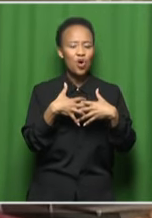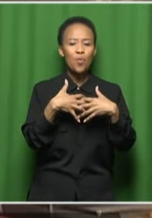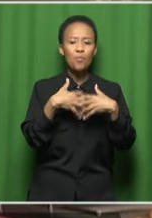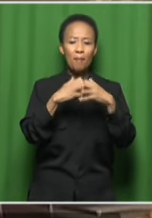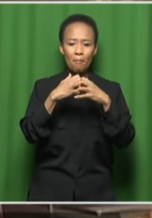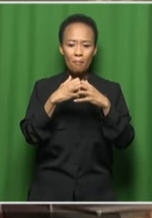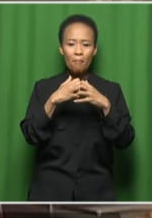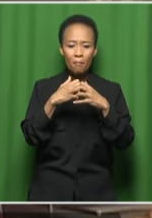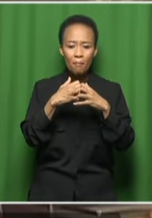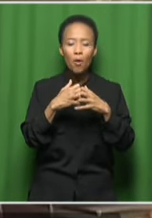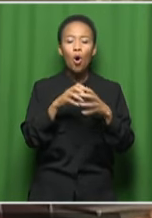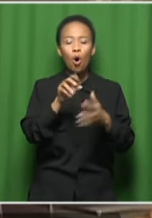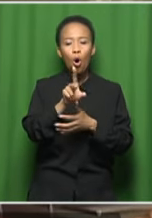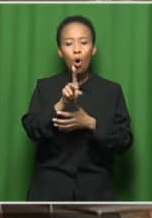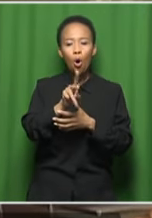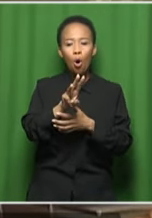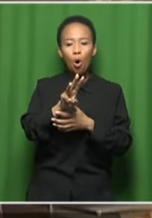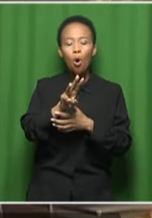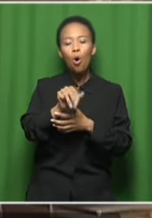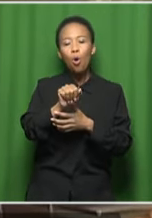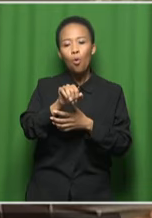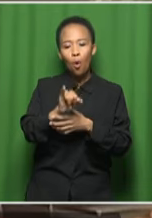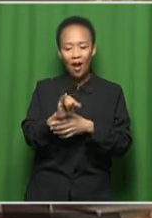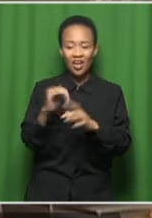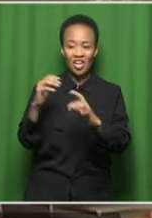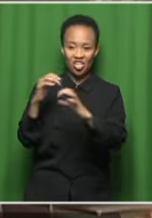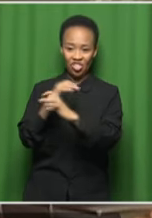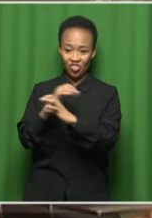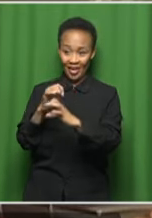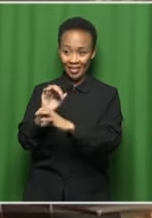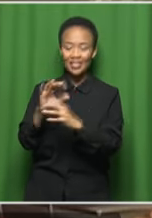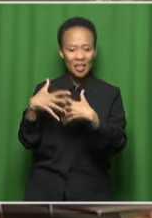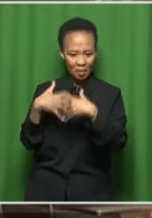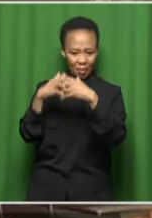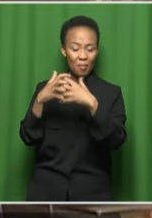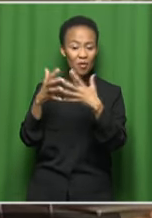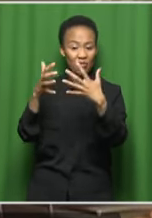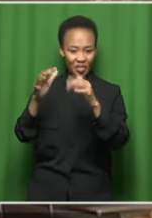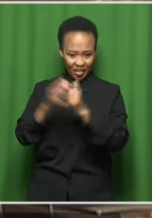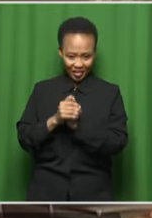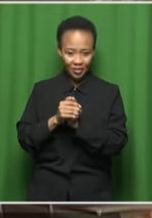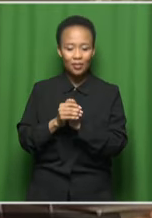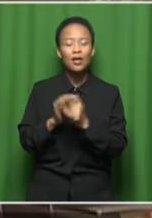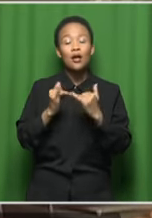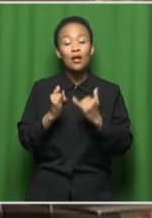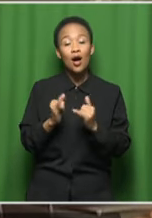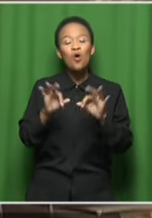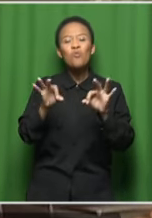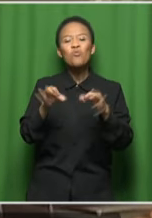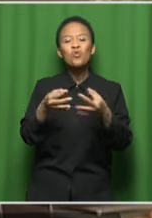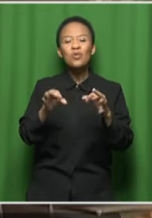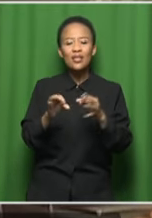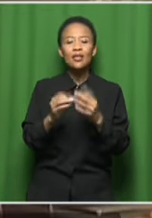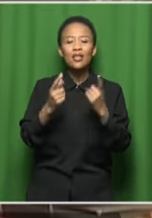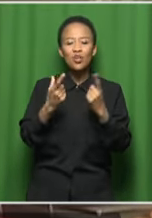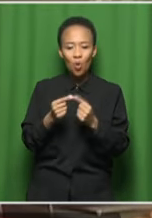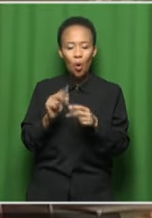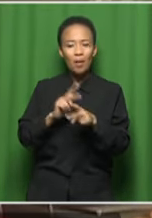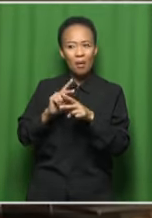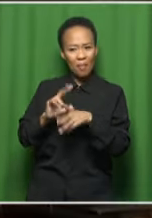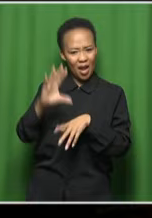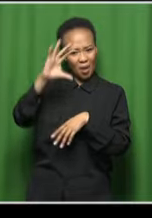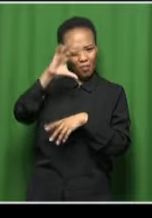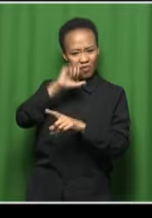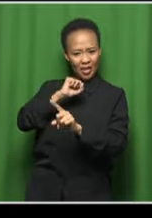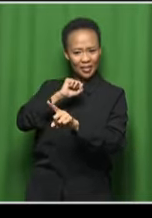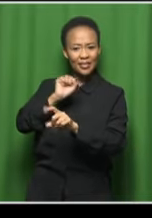So this stuff that you're talking about is going on and will continue to go on because musicians are improvisers. But